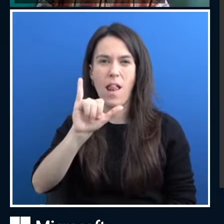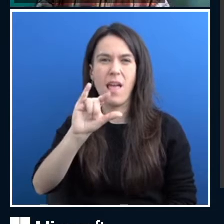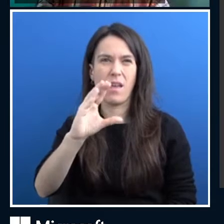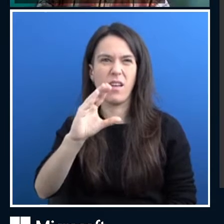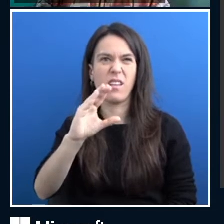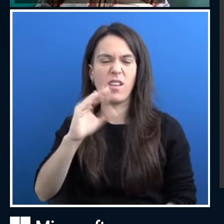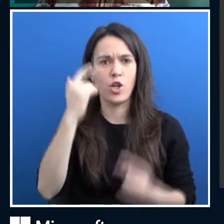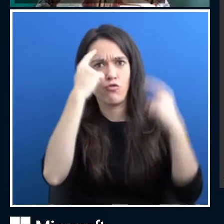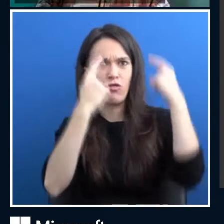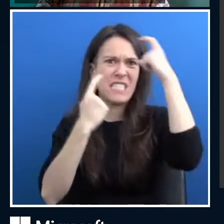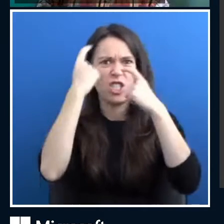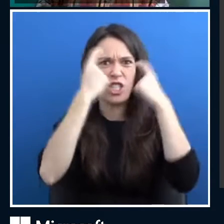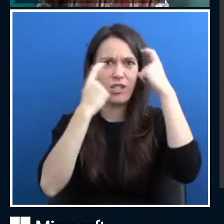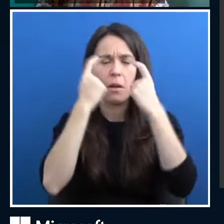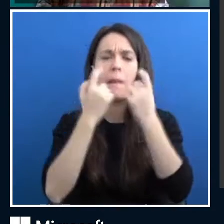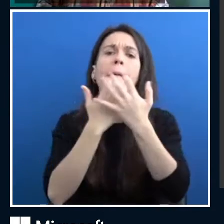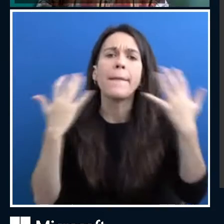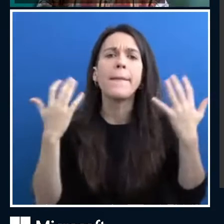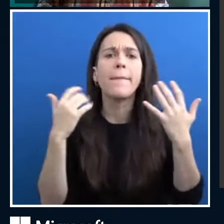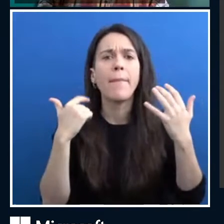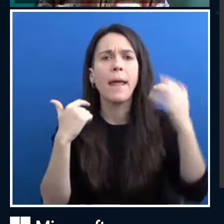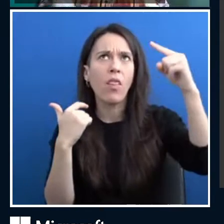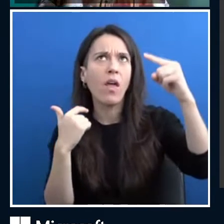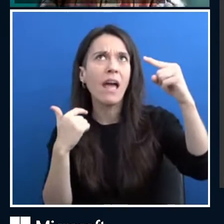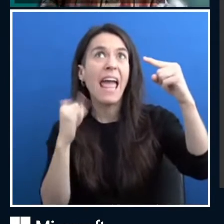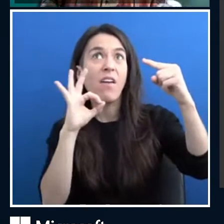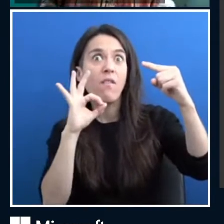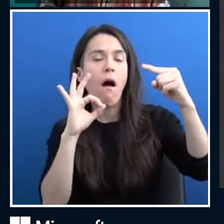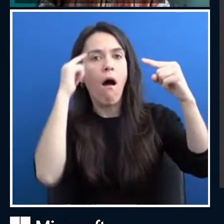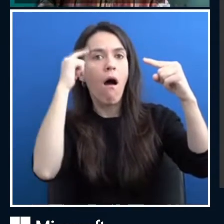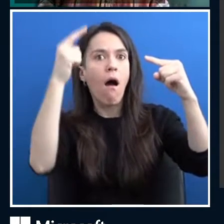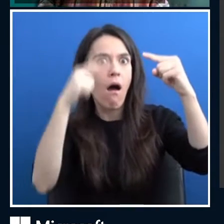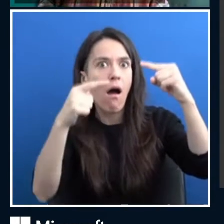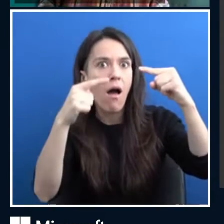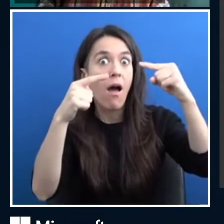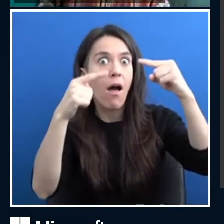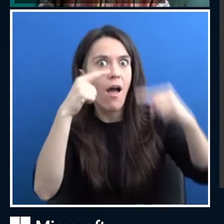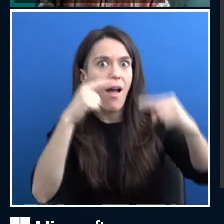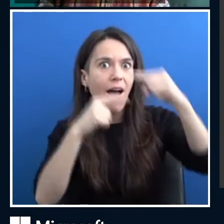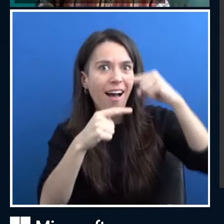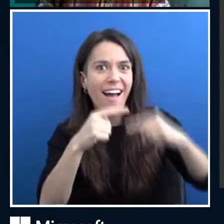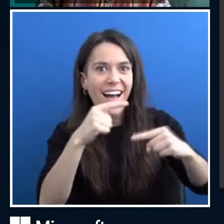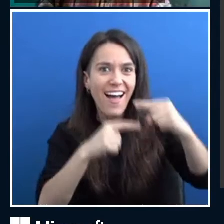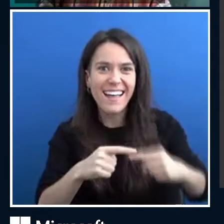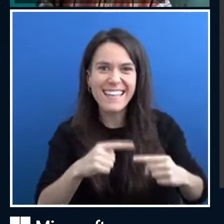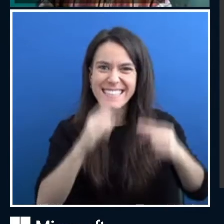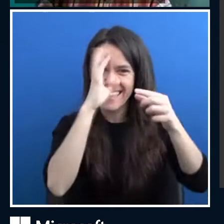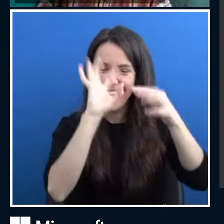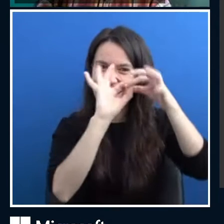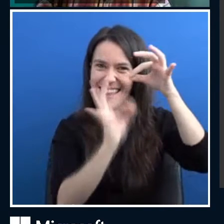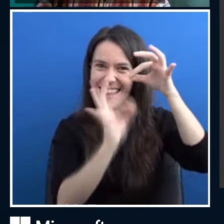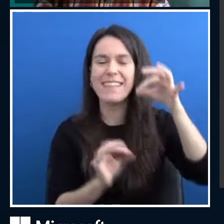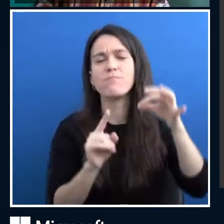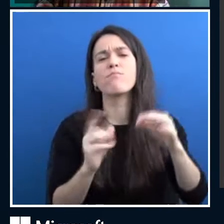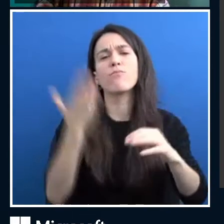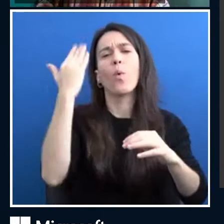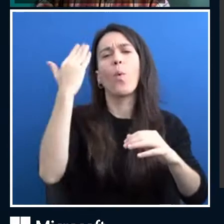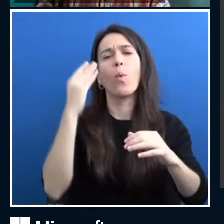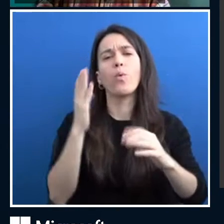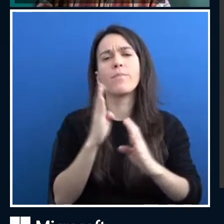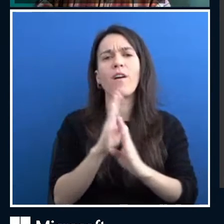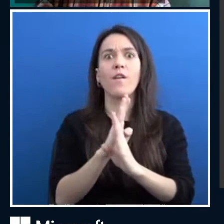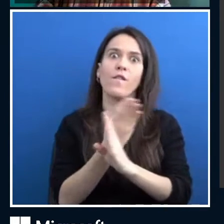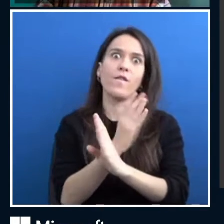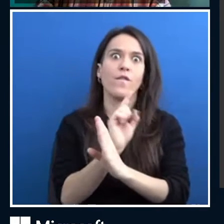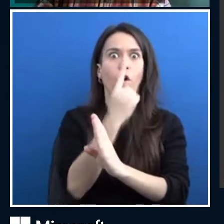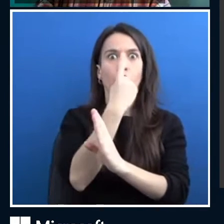a lot of other AI projects, especially in the first part of AI history. So this is also called